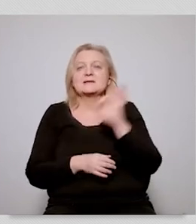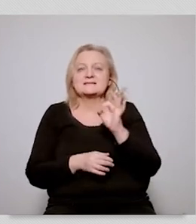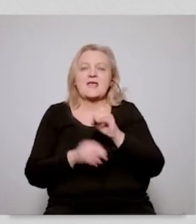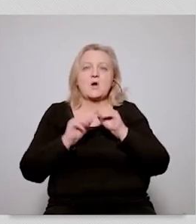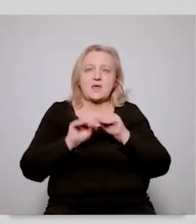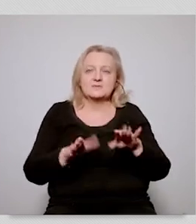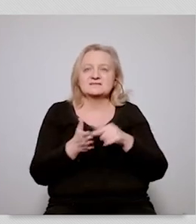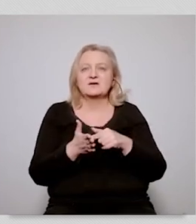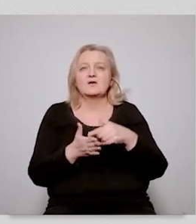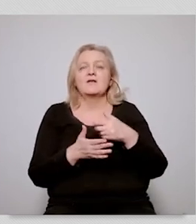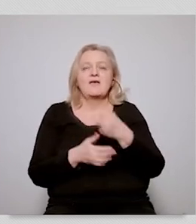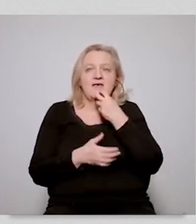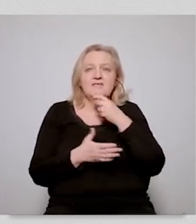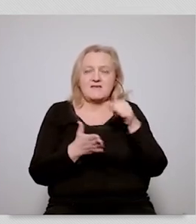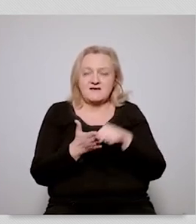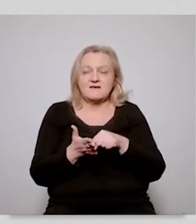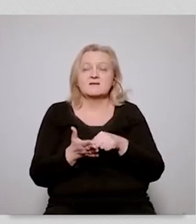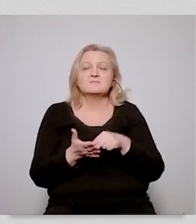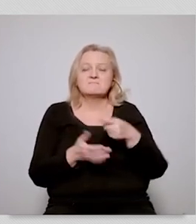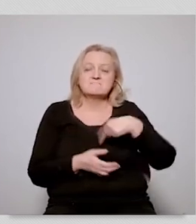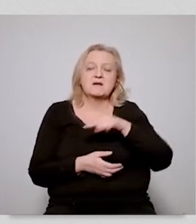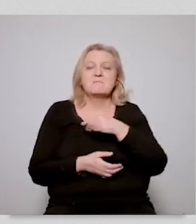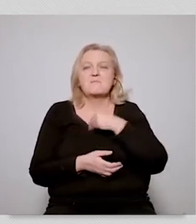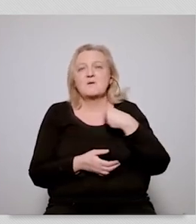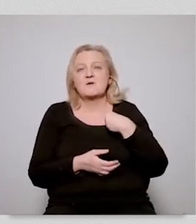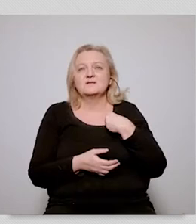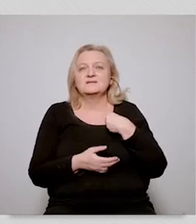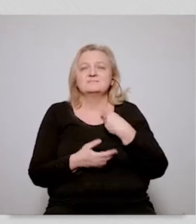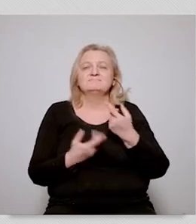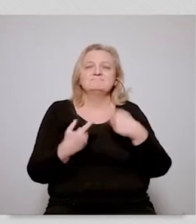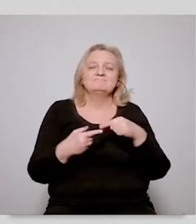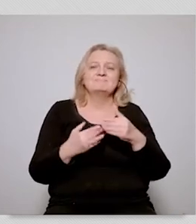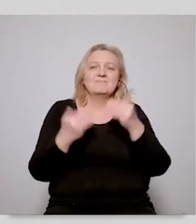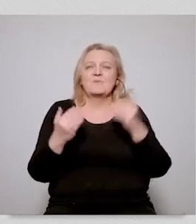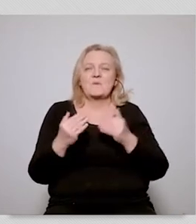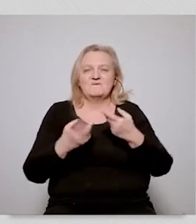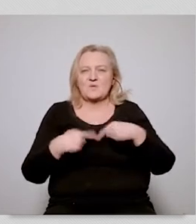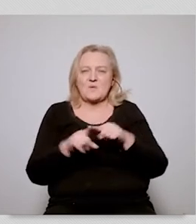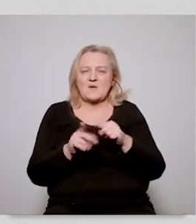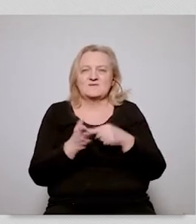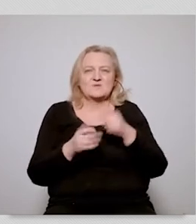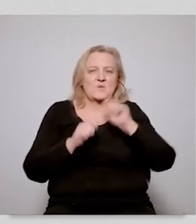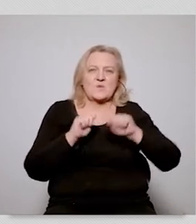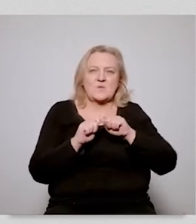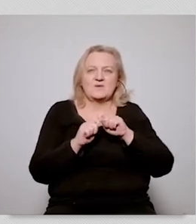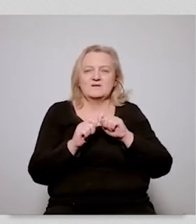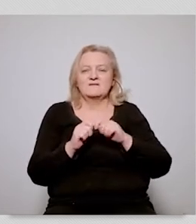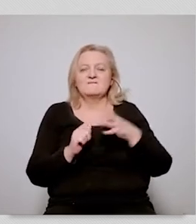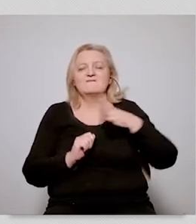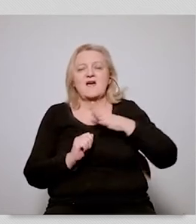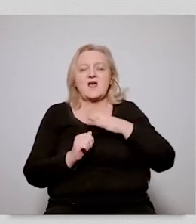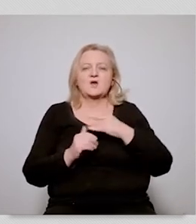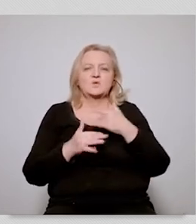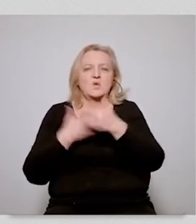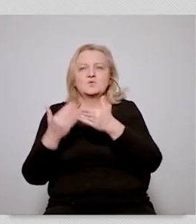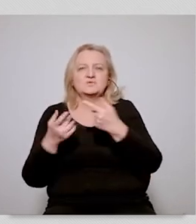So all these neutral technologies of energy production, we are not going to be in